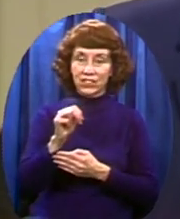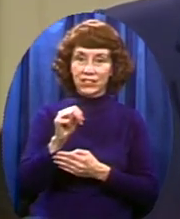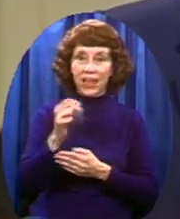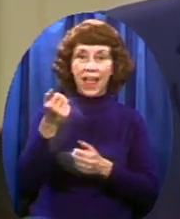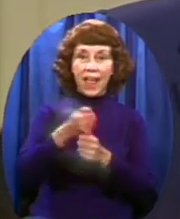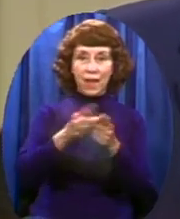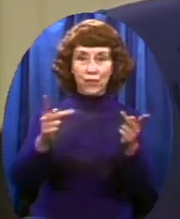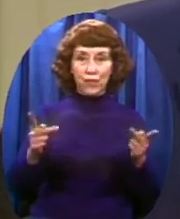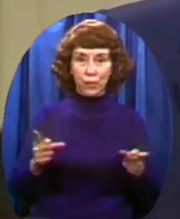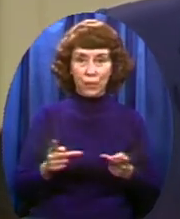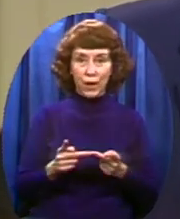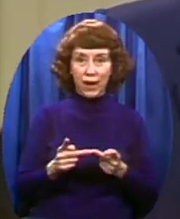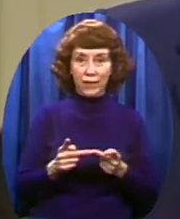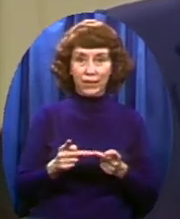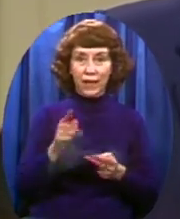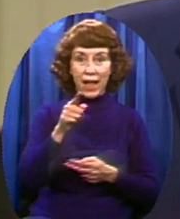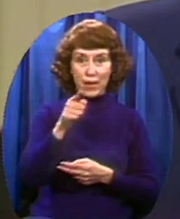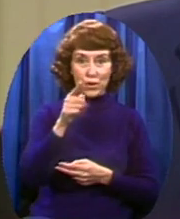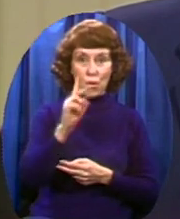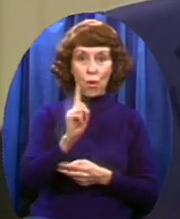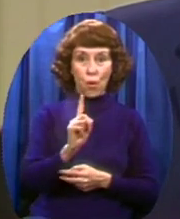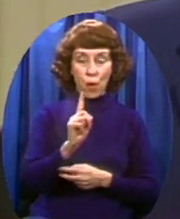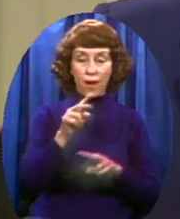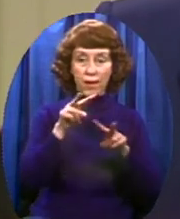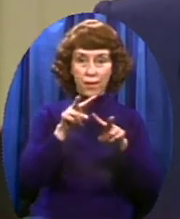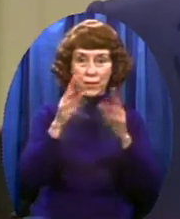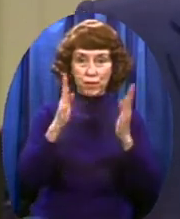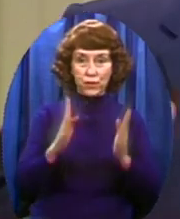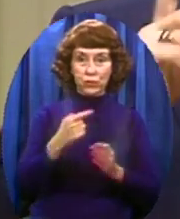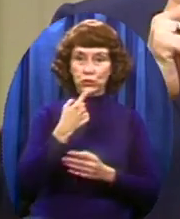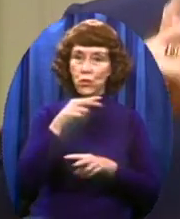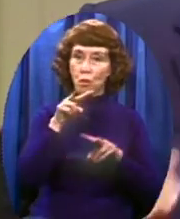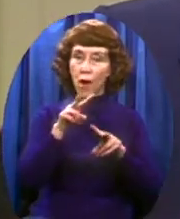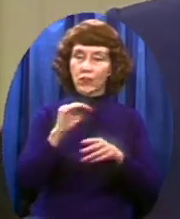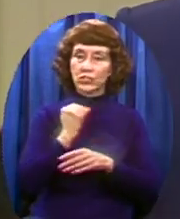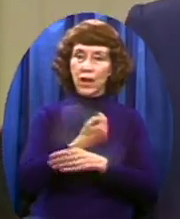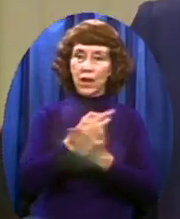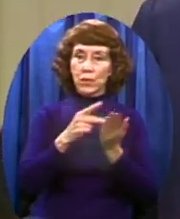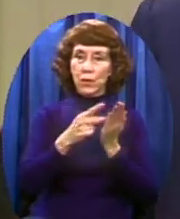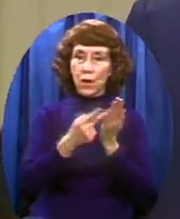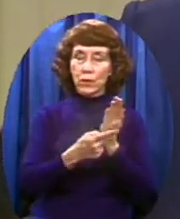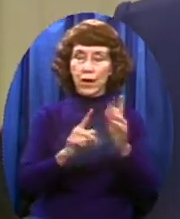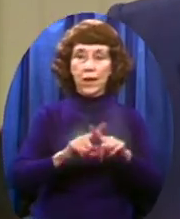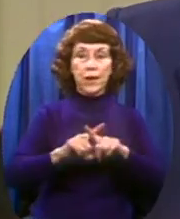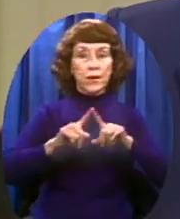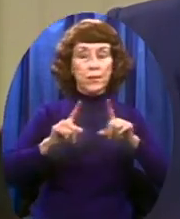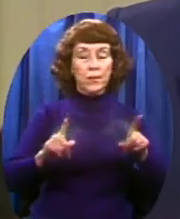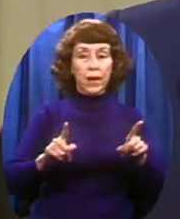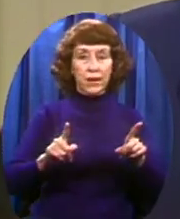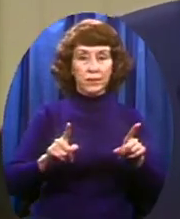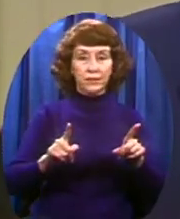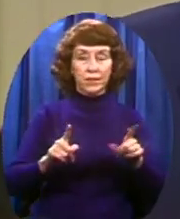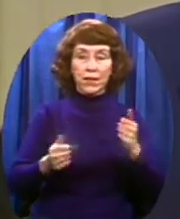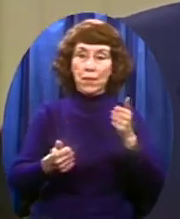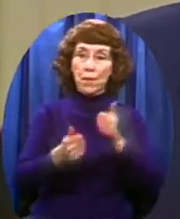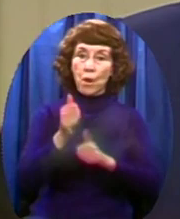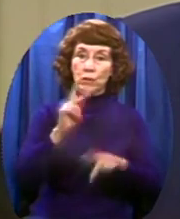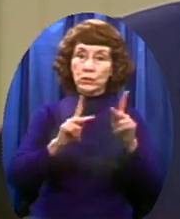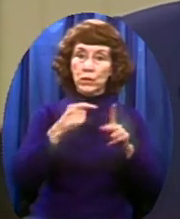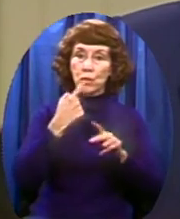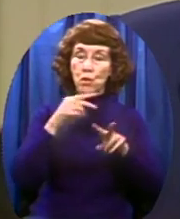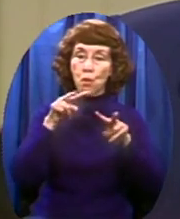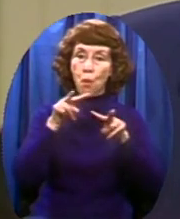And you are one of those viewers who watches it But did you know that the crowd, the real crowd that watches television